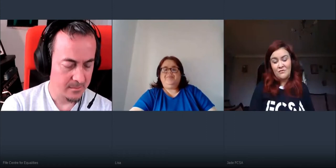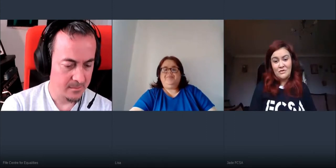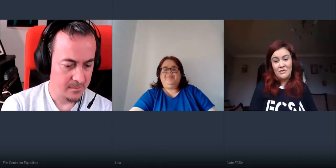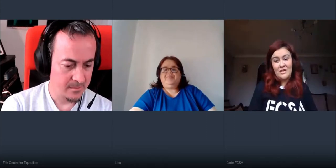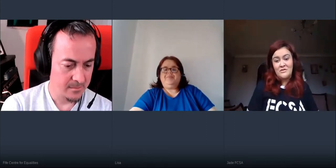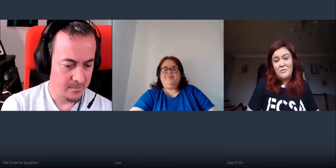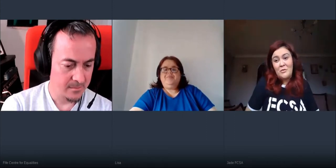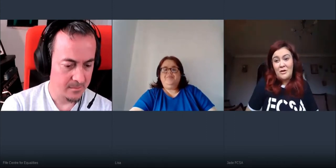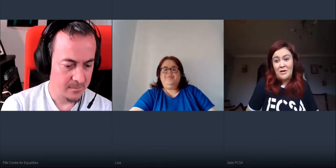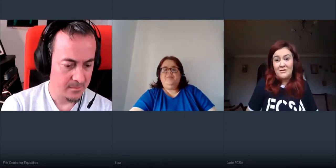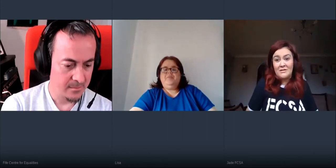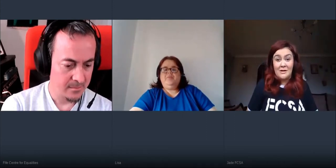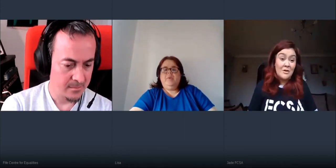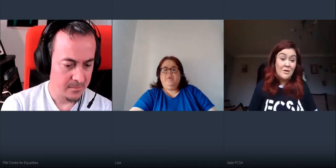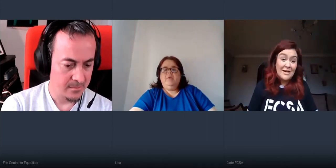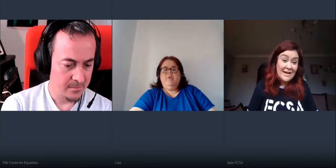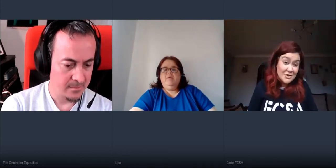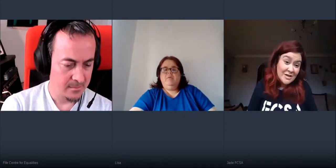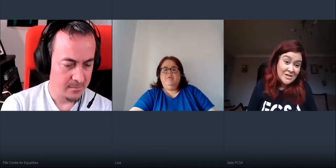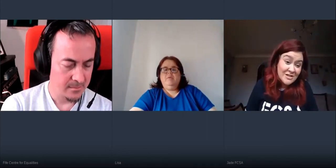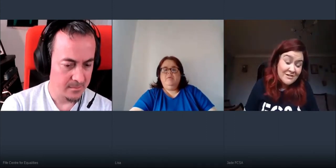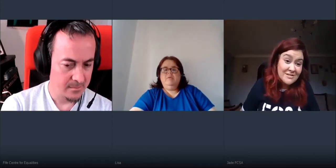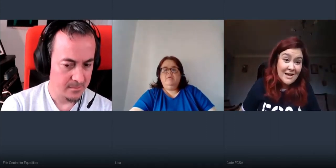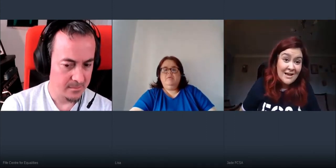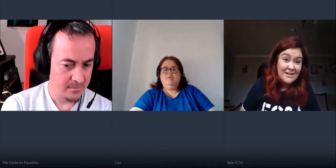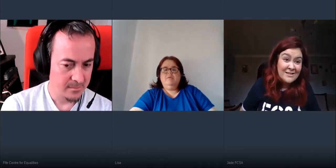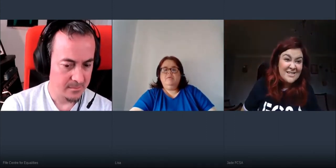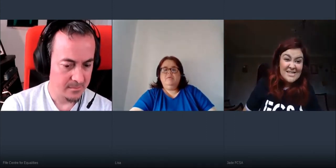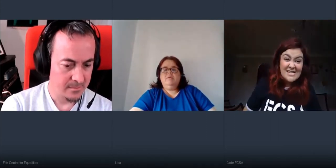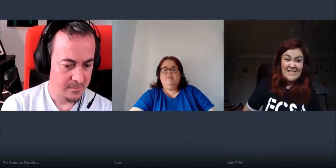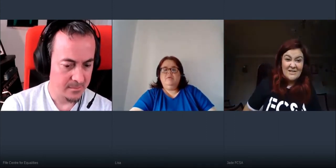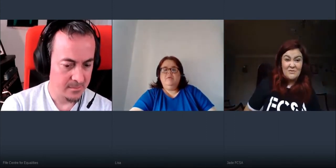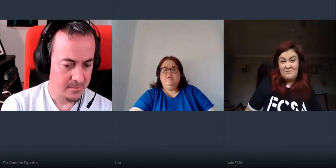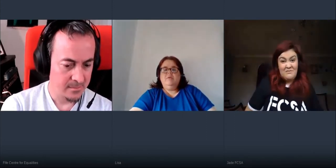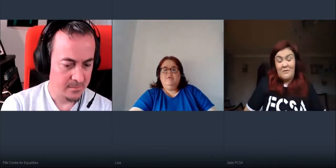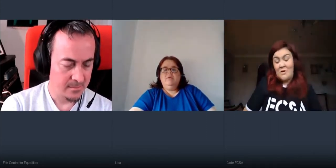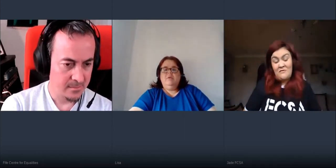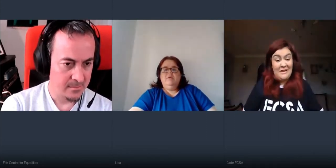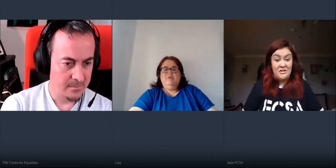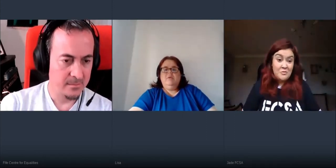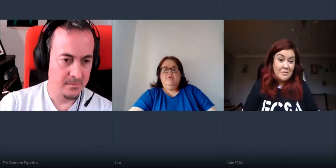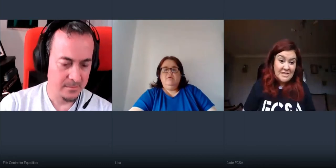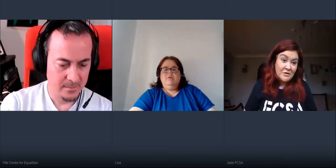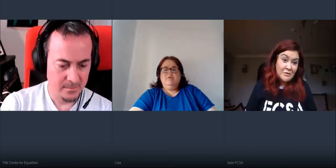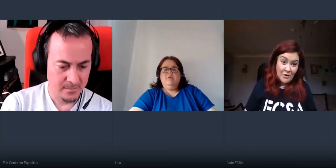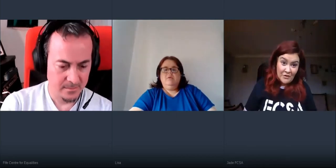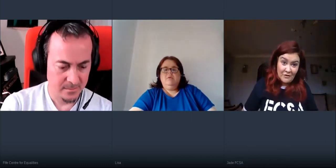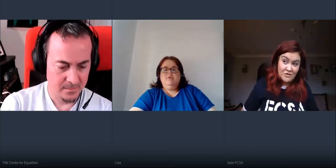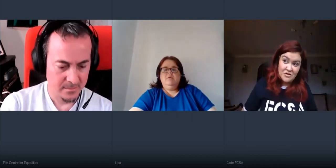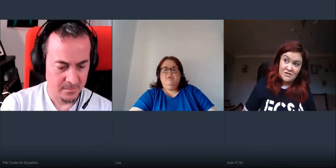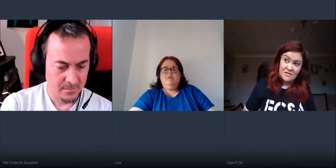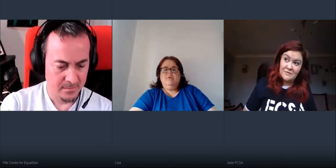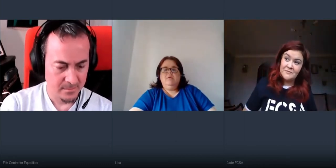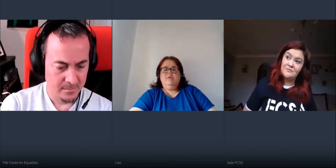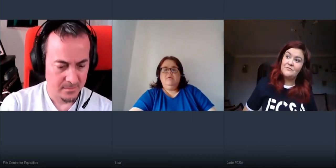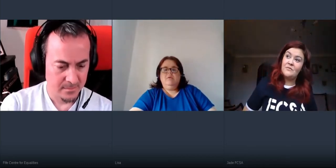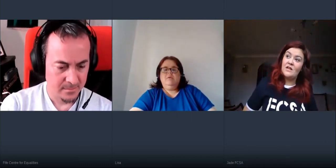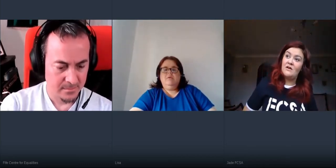genres on there so people want to come along and ask questions and find new material we've got that on the tuesday